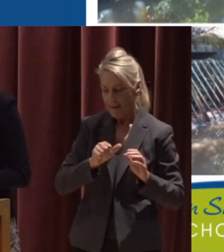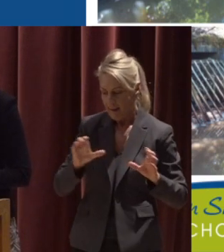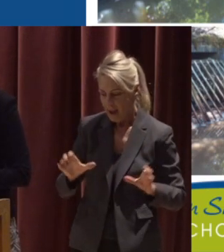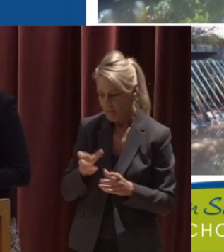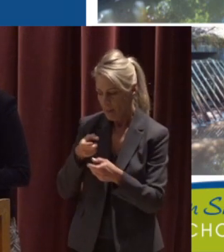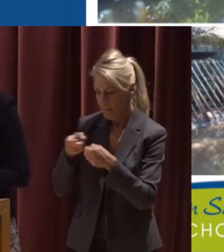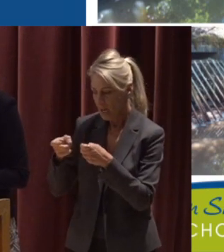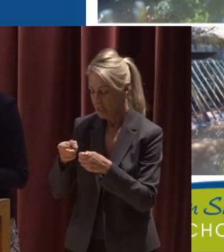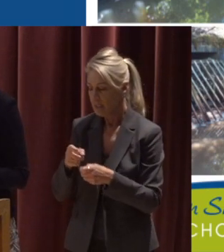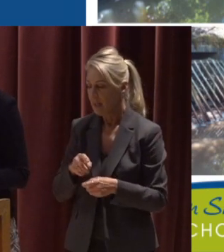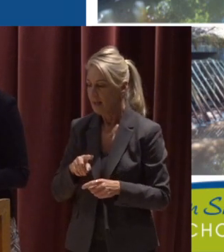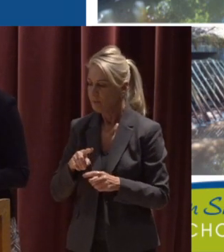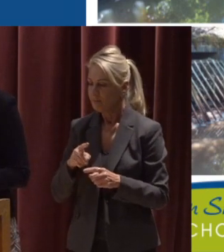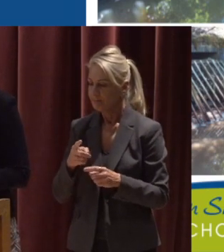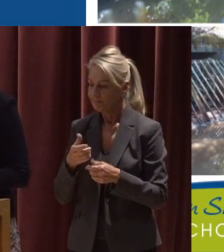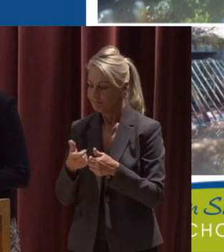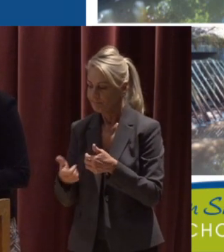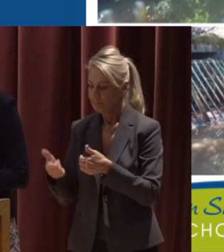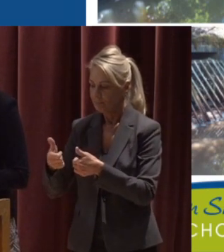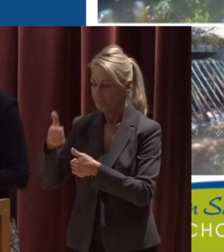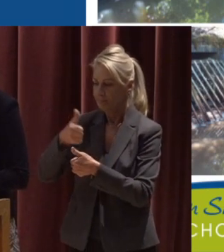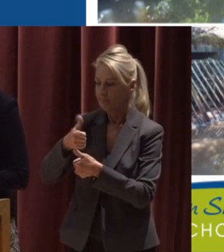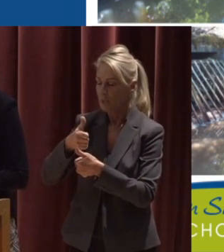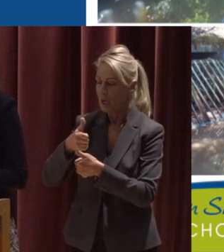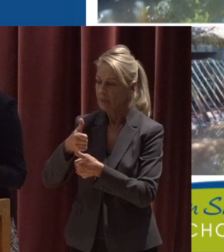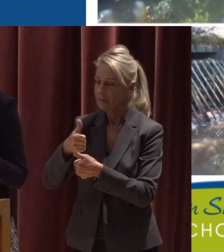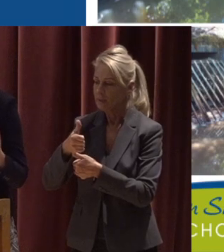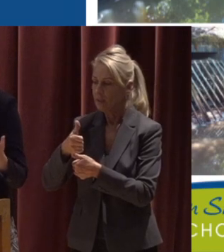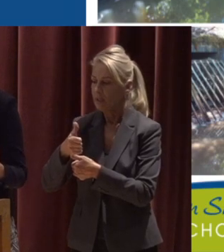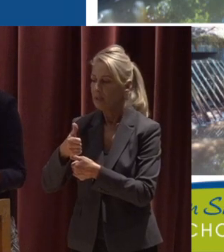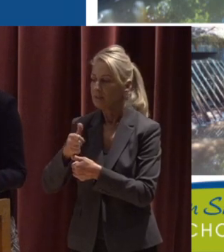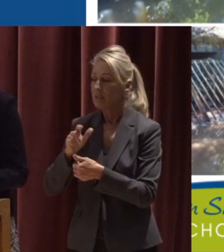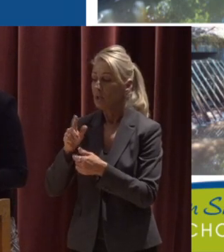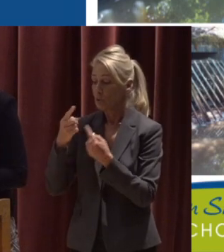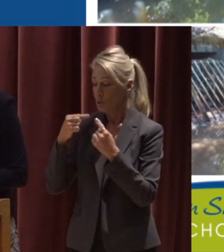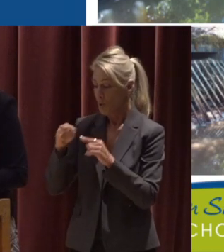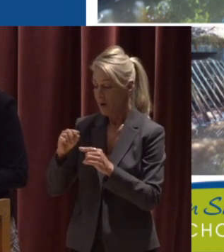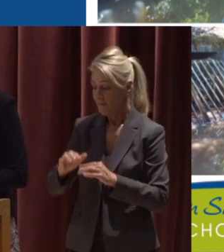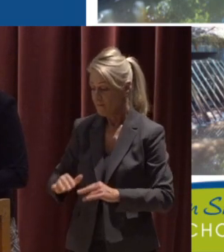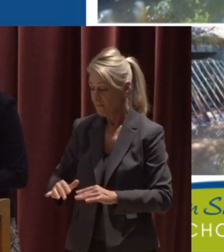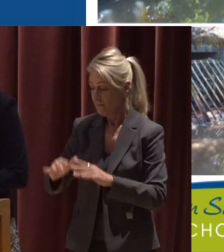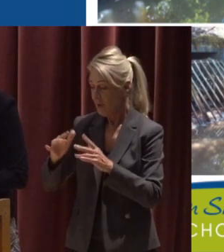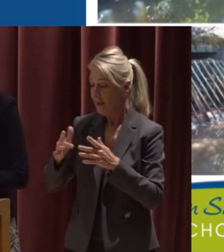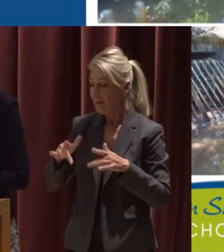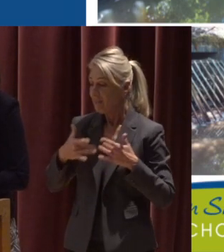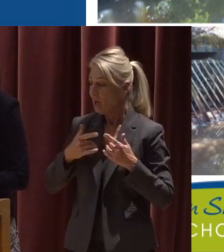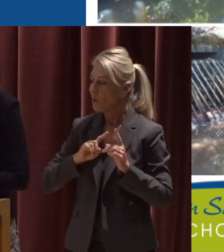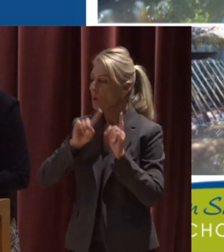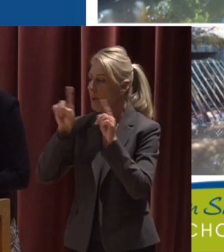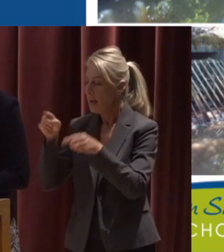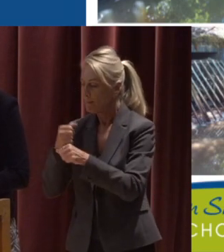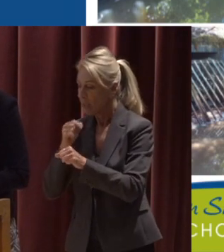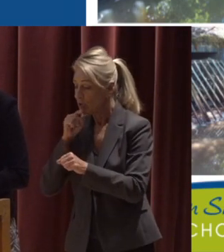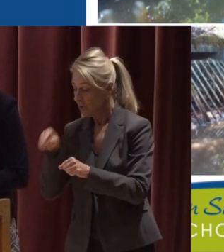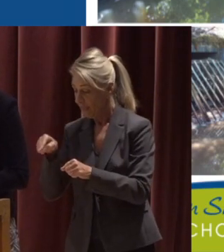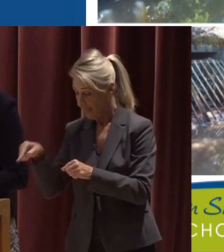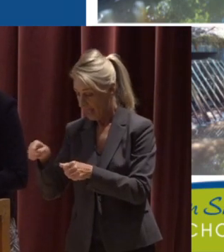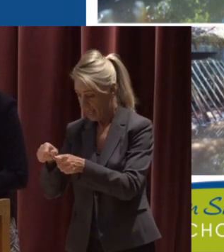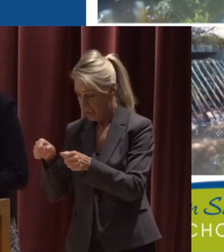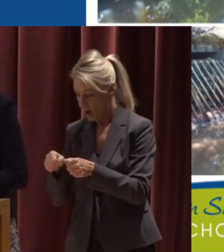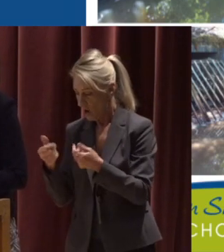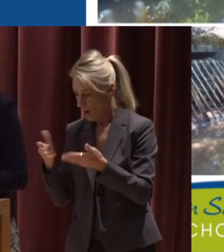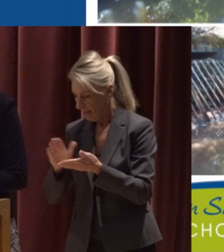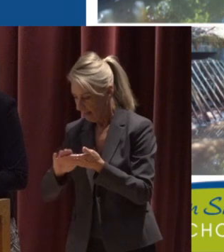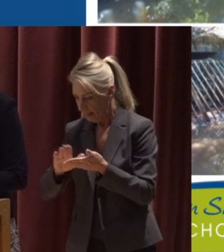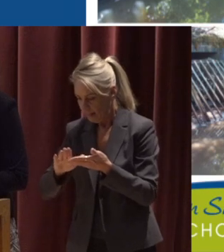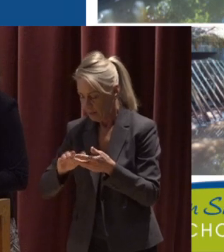sometimes put those sites on high priority lists So we are able to go back during flood events like Justin had talked about And make sure that these areas are cleared